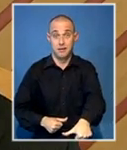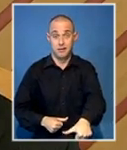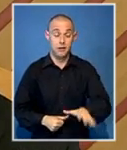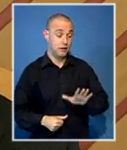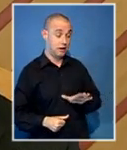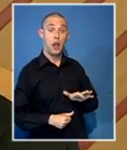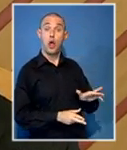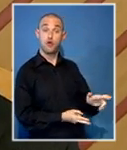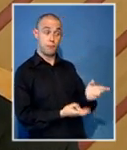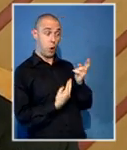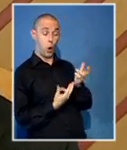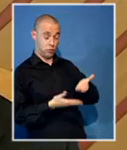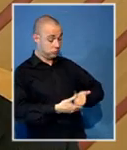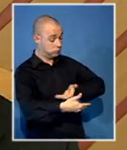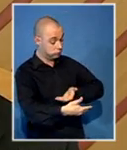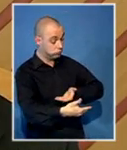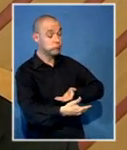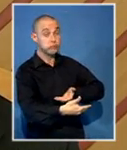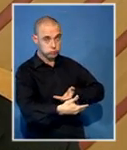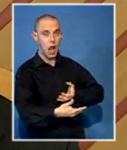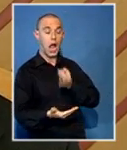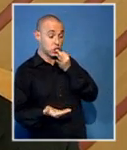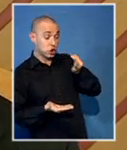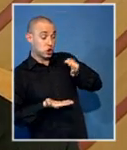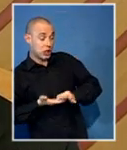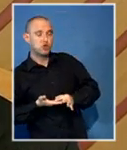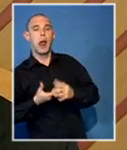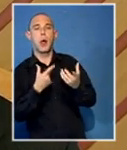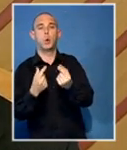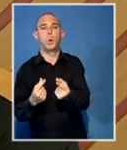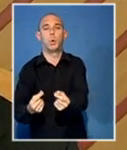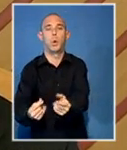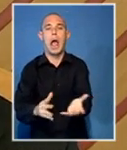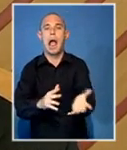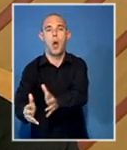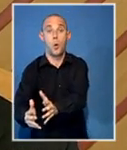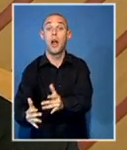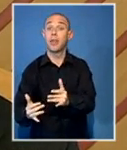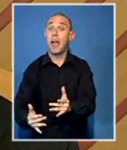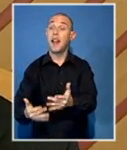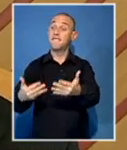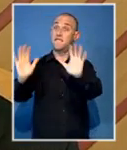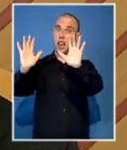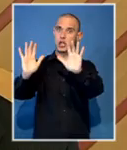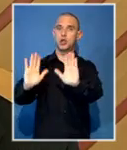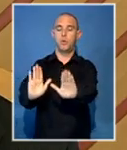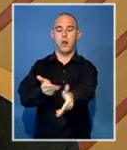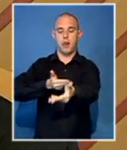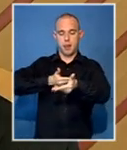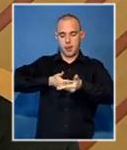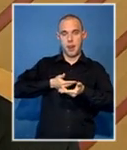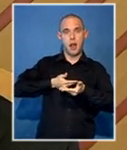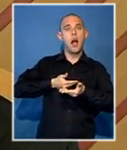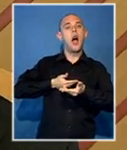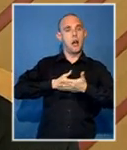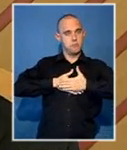report and take decisions in that regard. They will then refer their decisions to us and we will engage with them